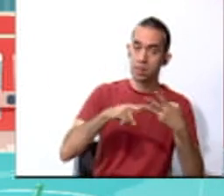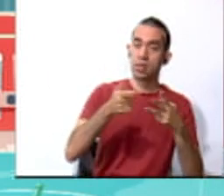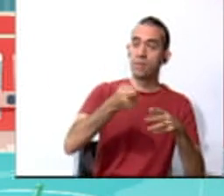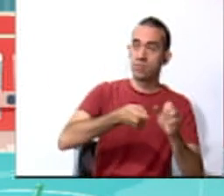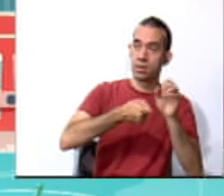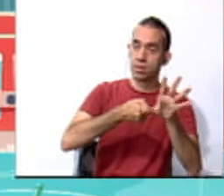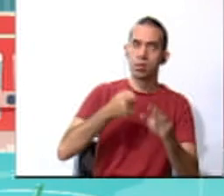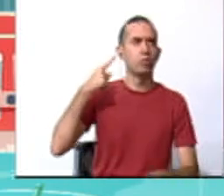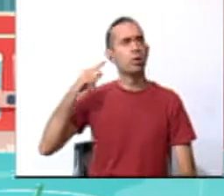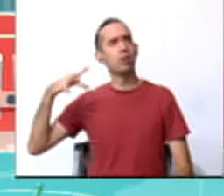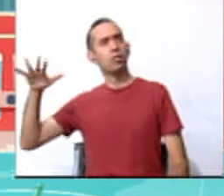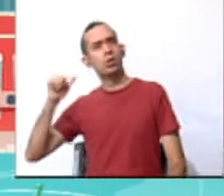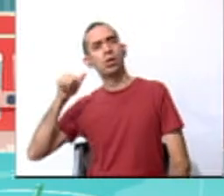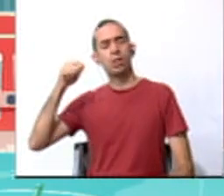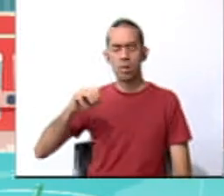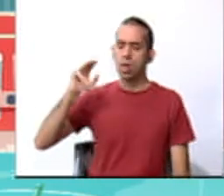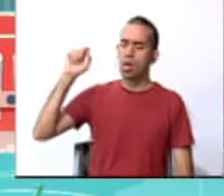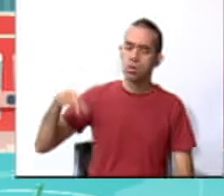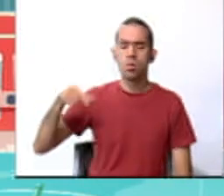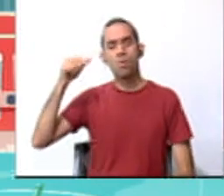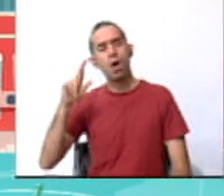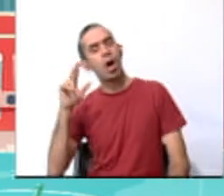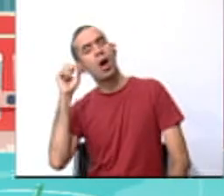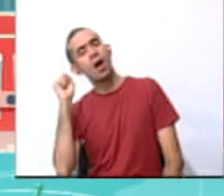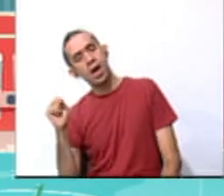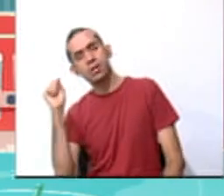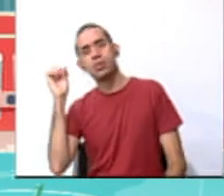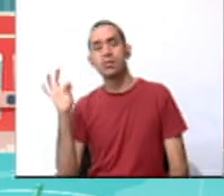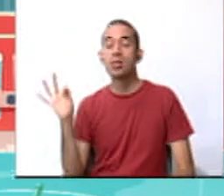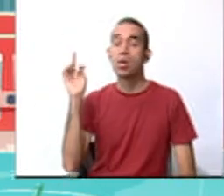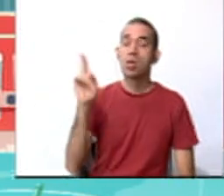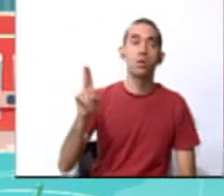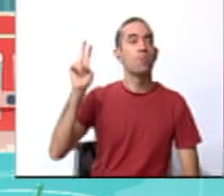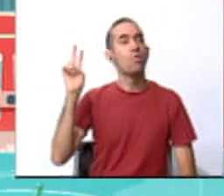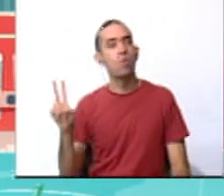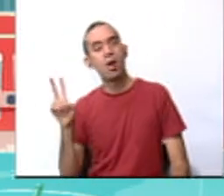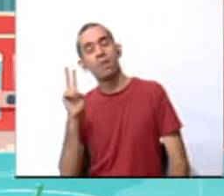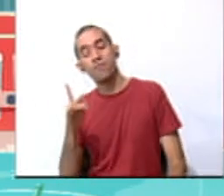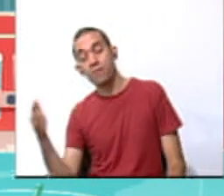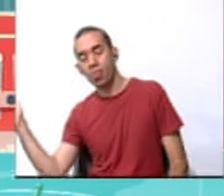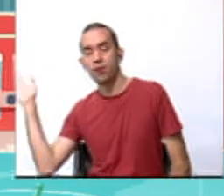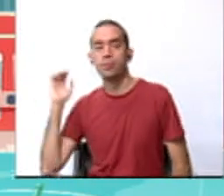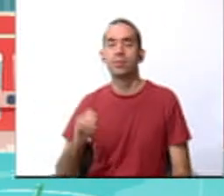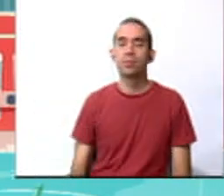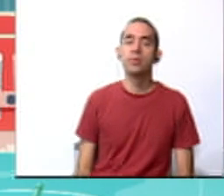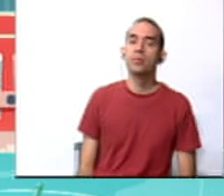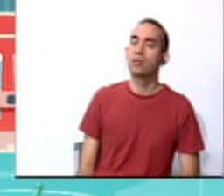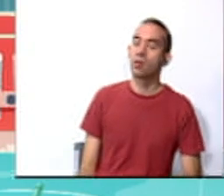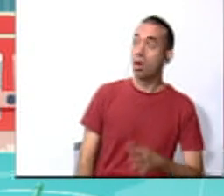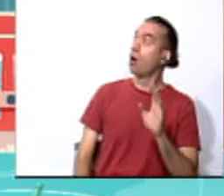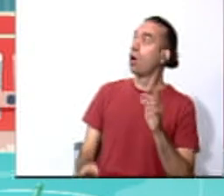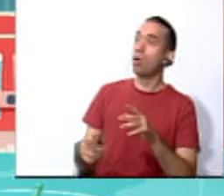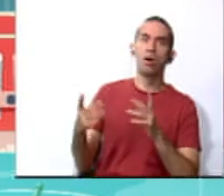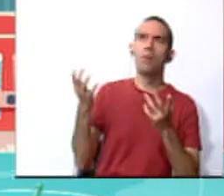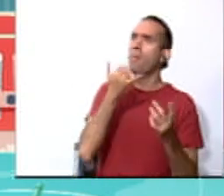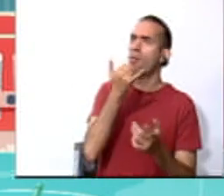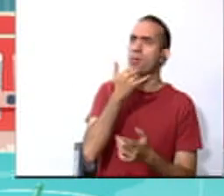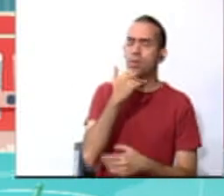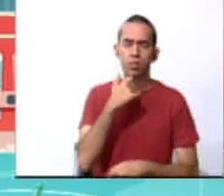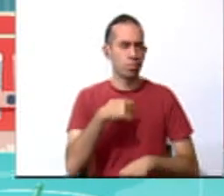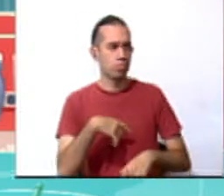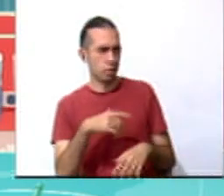That's very important. What is that? Do you know what time is it? No.